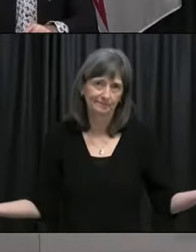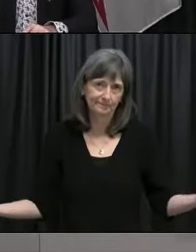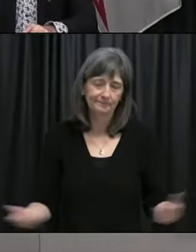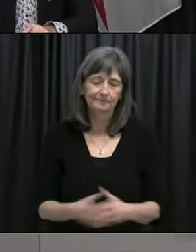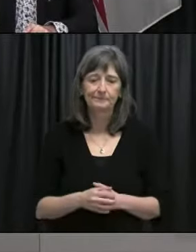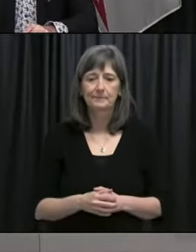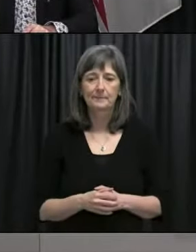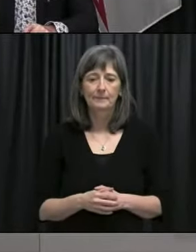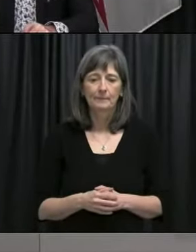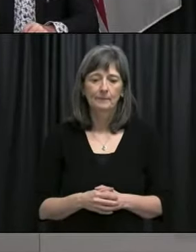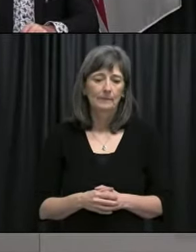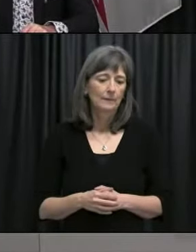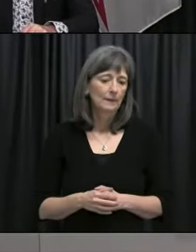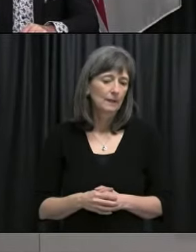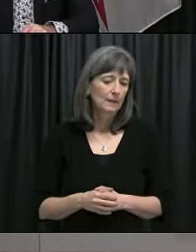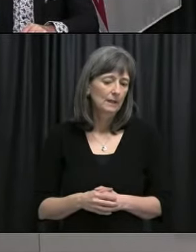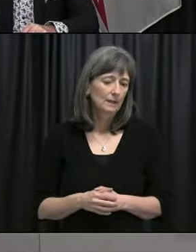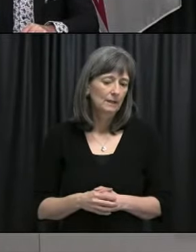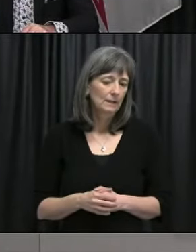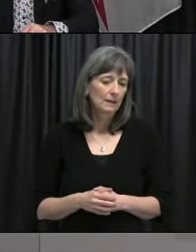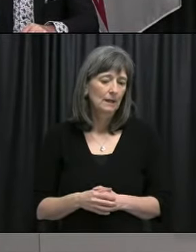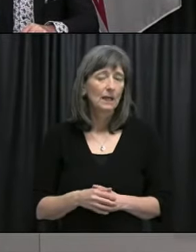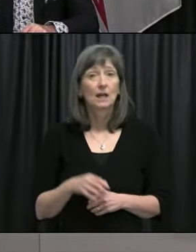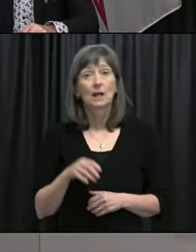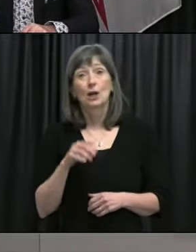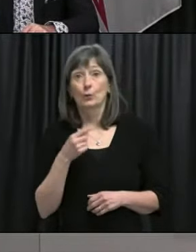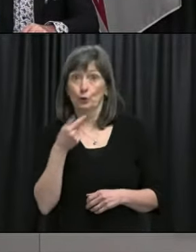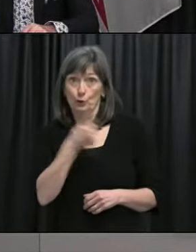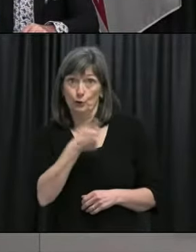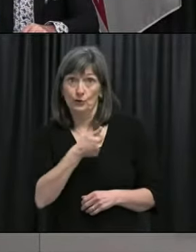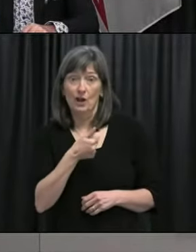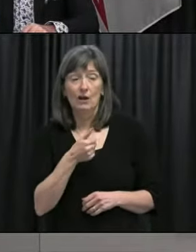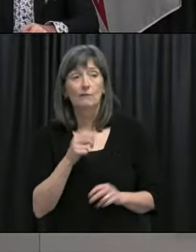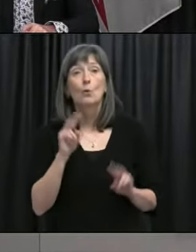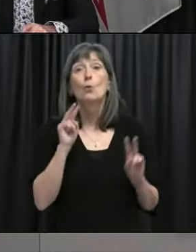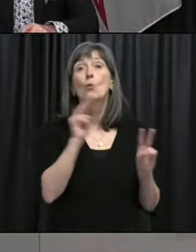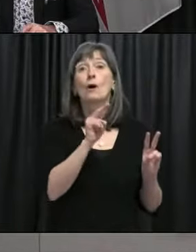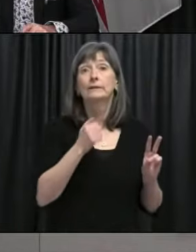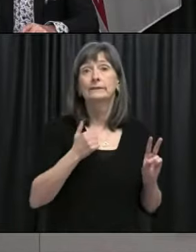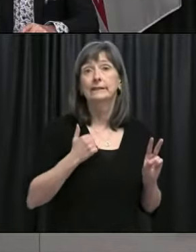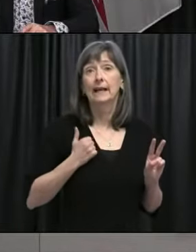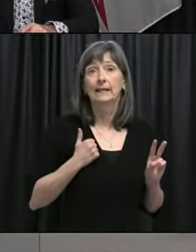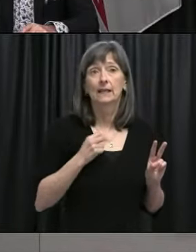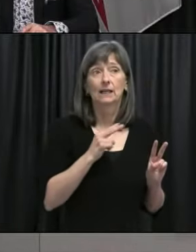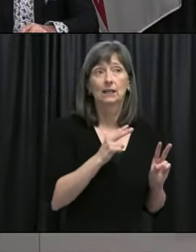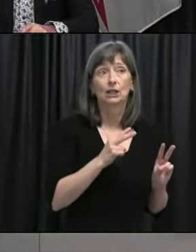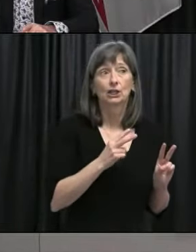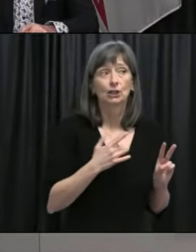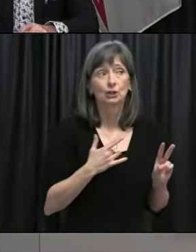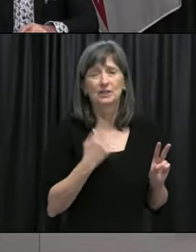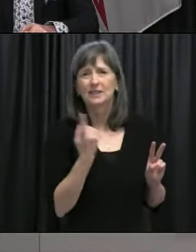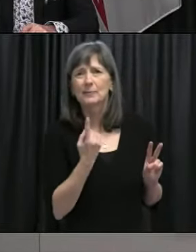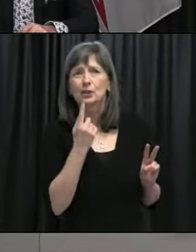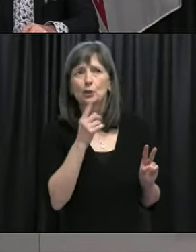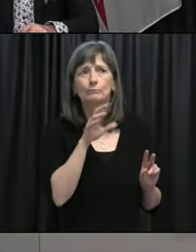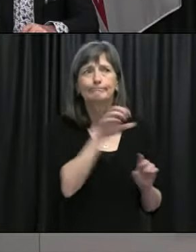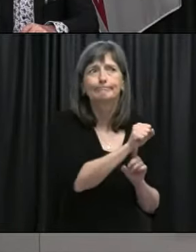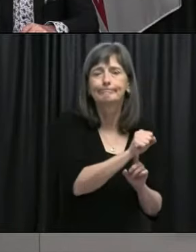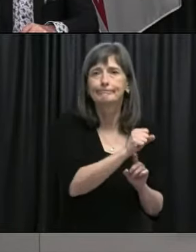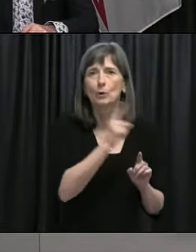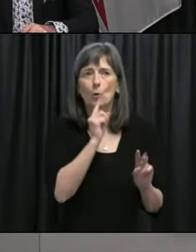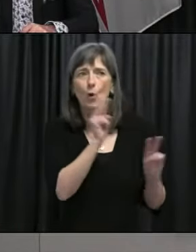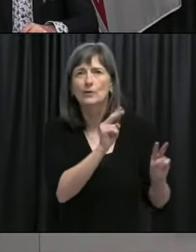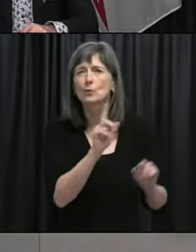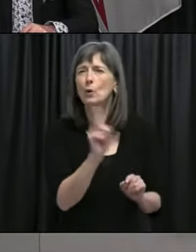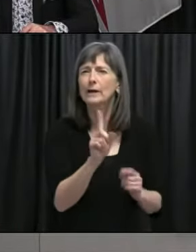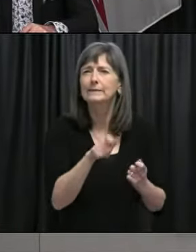And when you watch the situation in the rest of the country, are there specific things you're looking for? What do you keep your